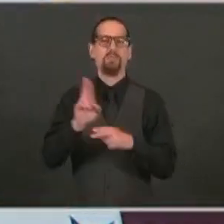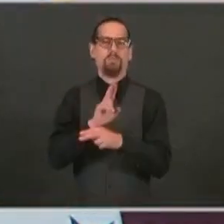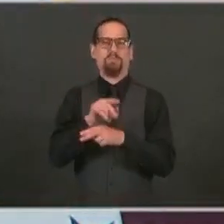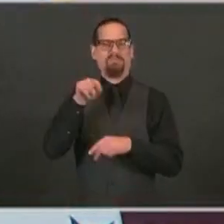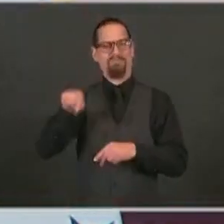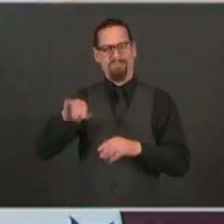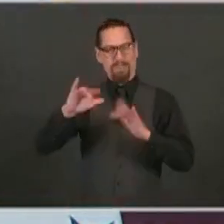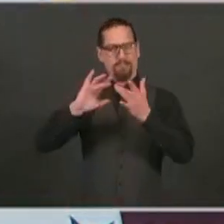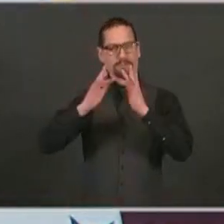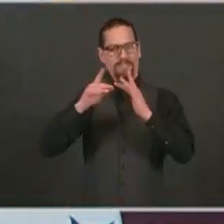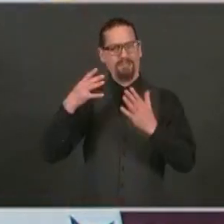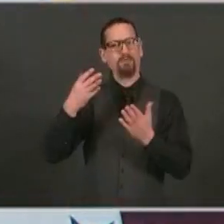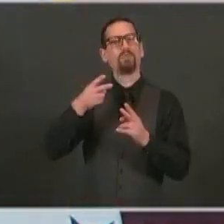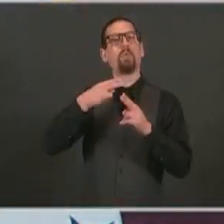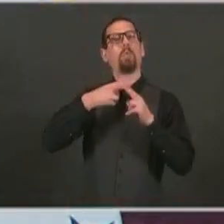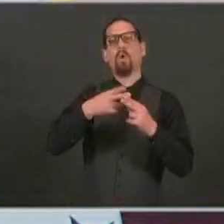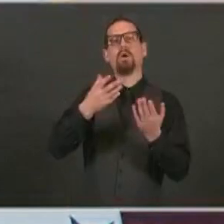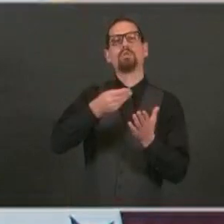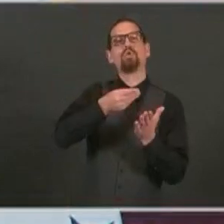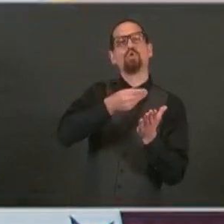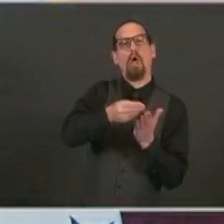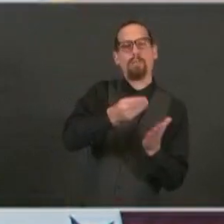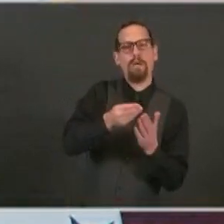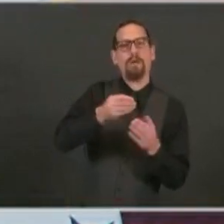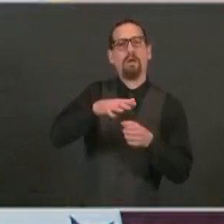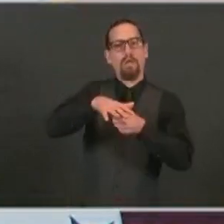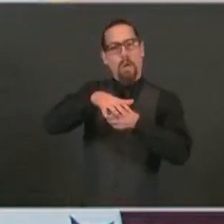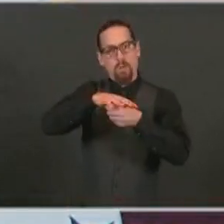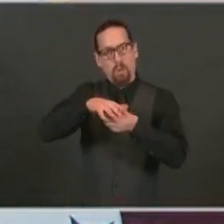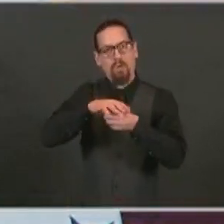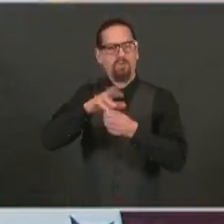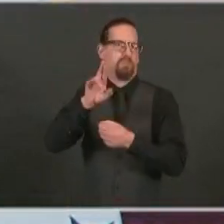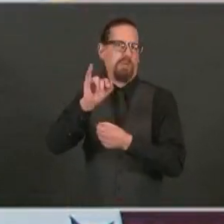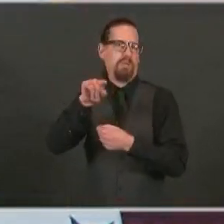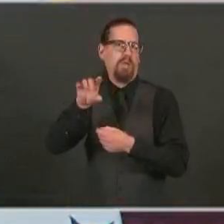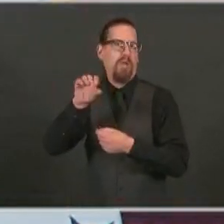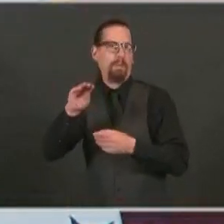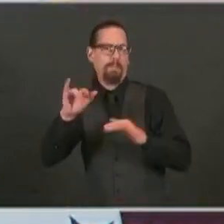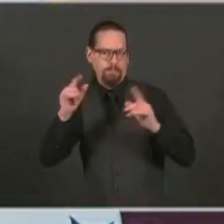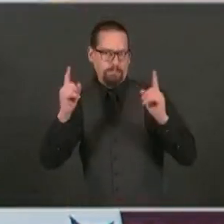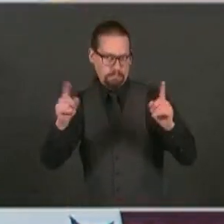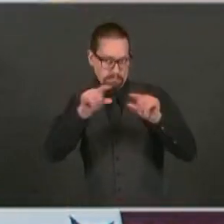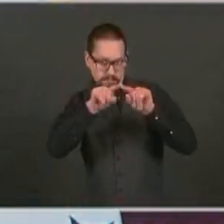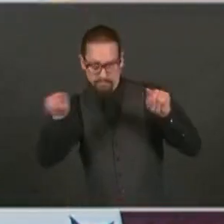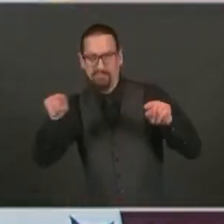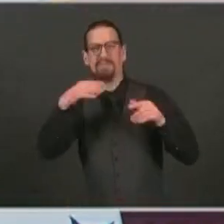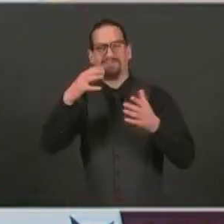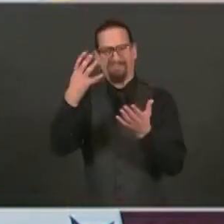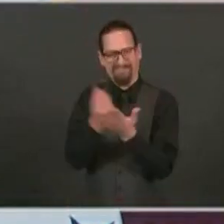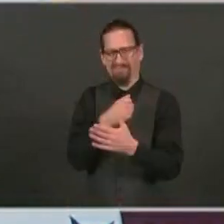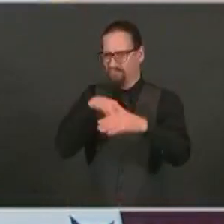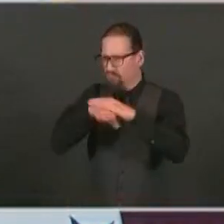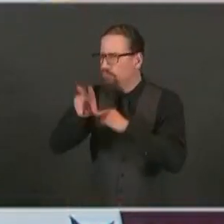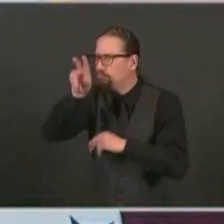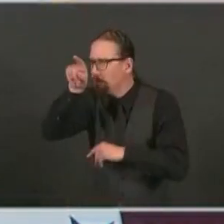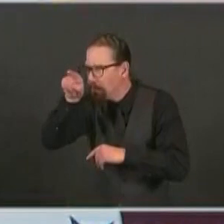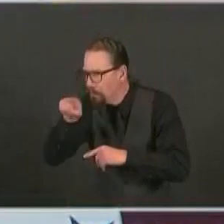shoplocalrhodeisland.com. If you're a local business and you want to